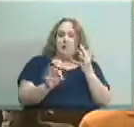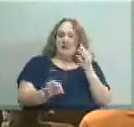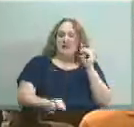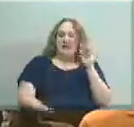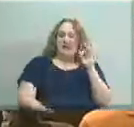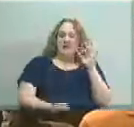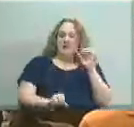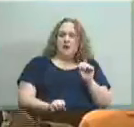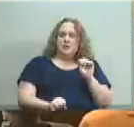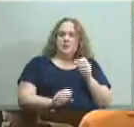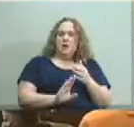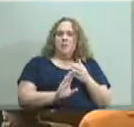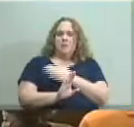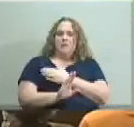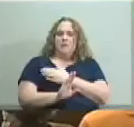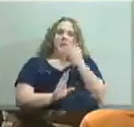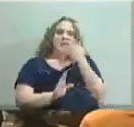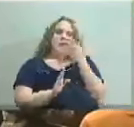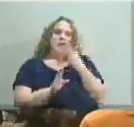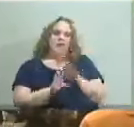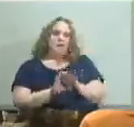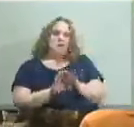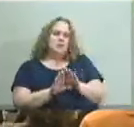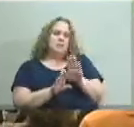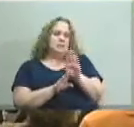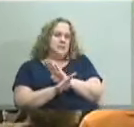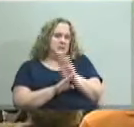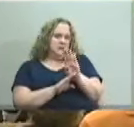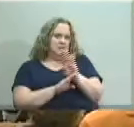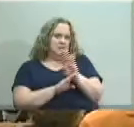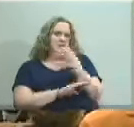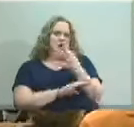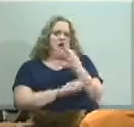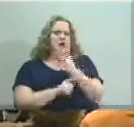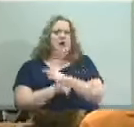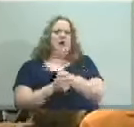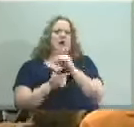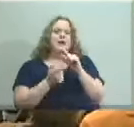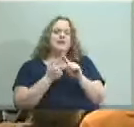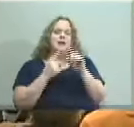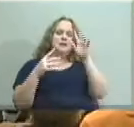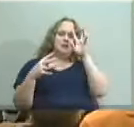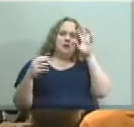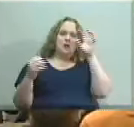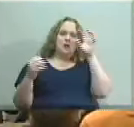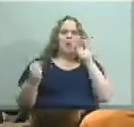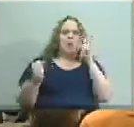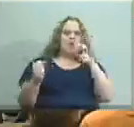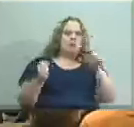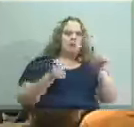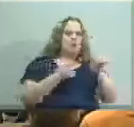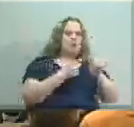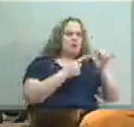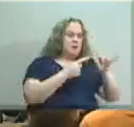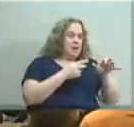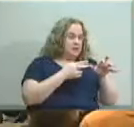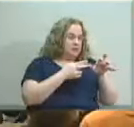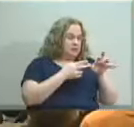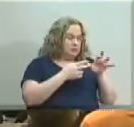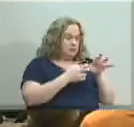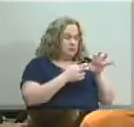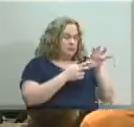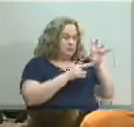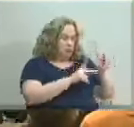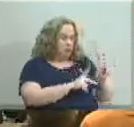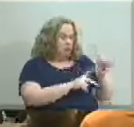possible by closing business friday which dr hargens will then direct to the relevant person that's the way the board has agreed